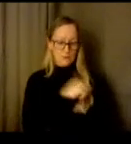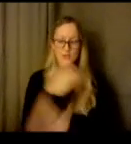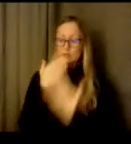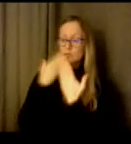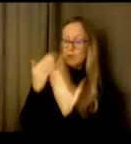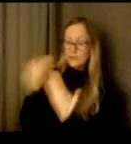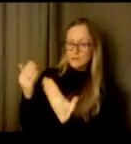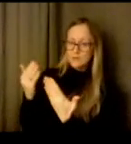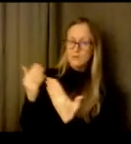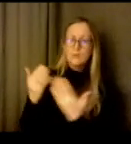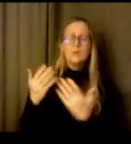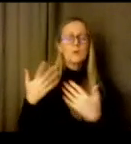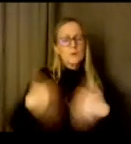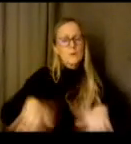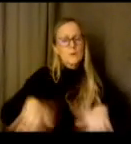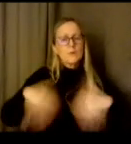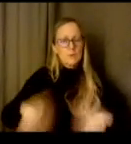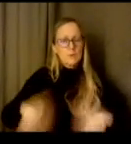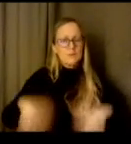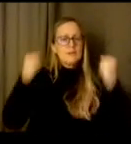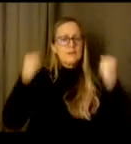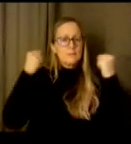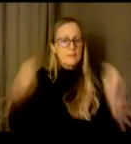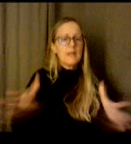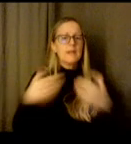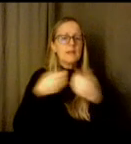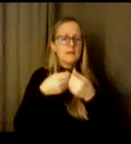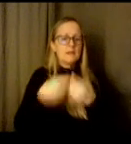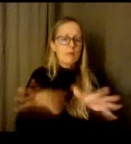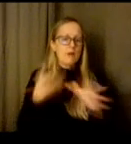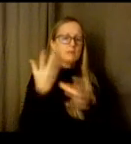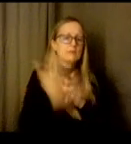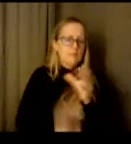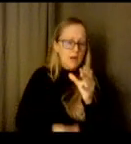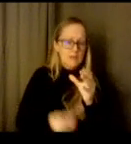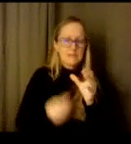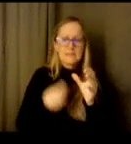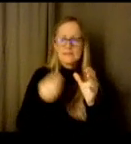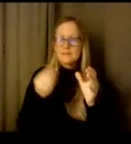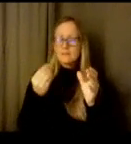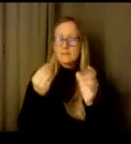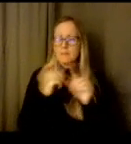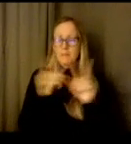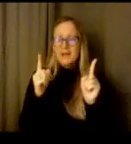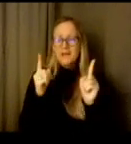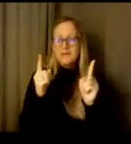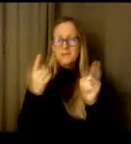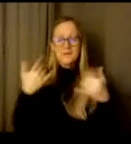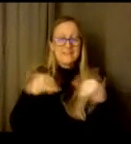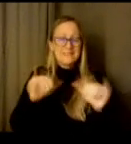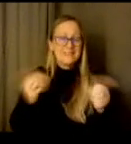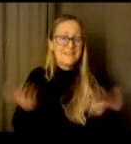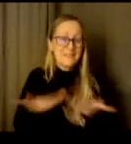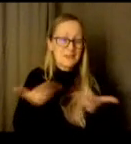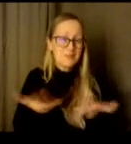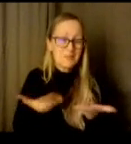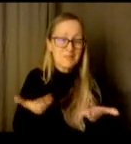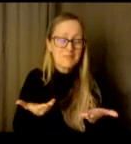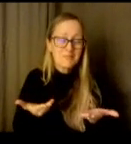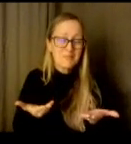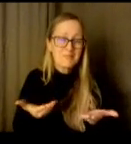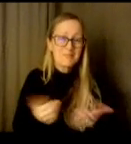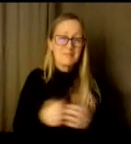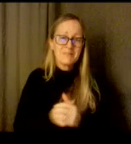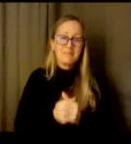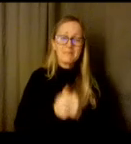many losses um but we're still here and in despite of the losses we we there's so